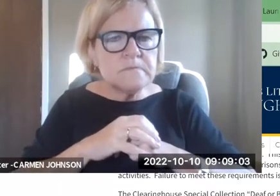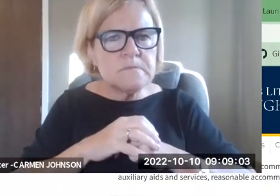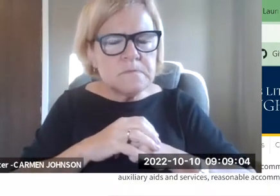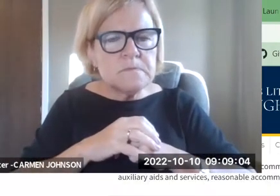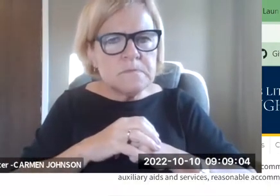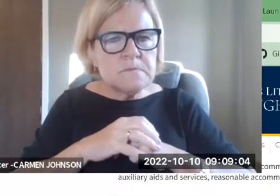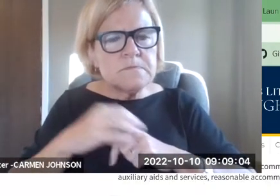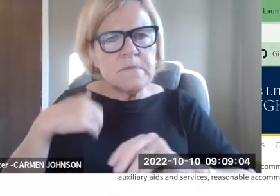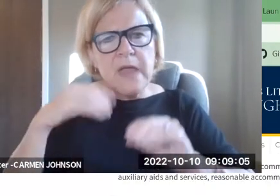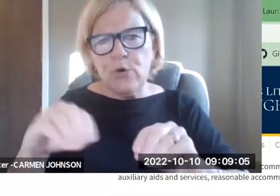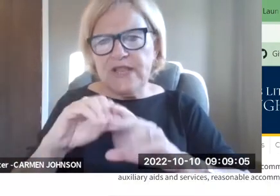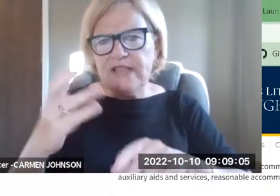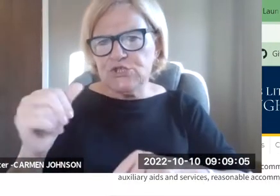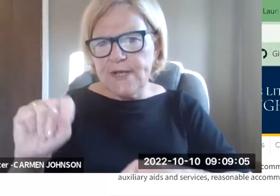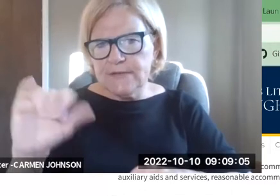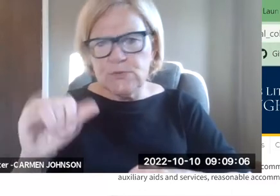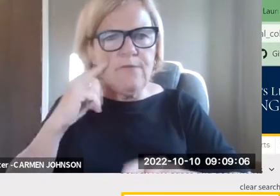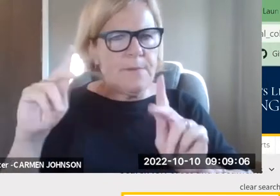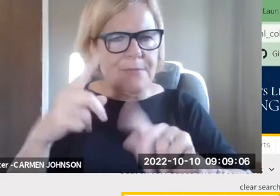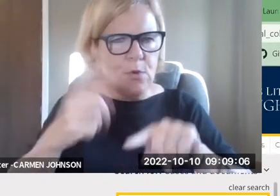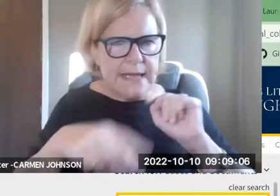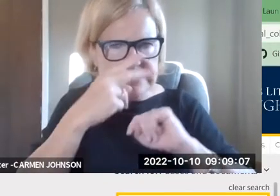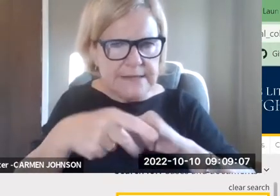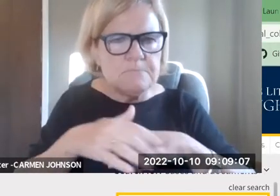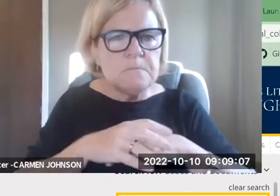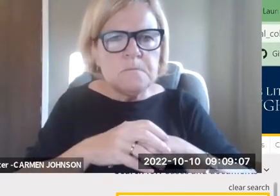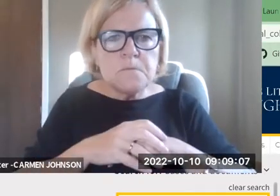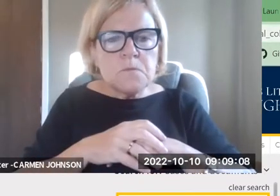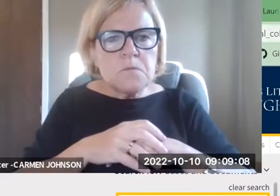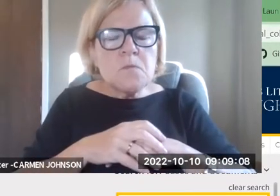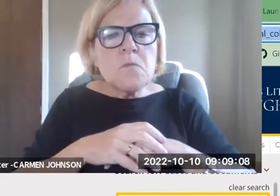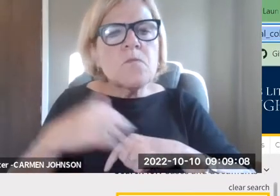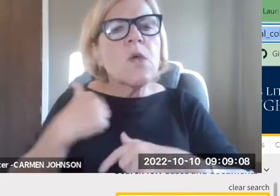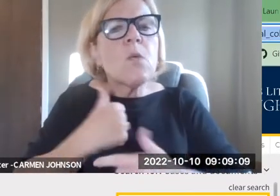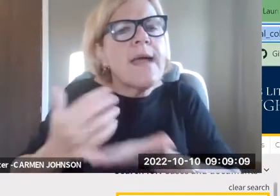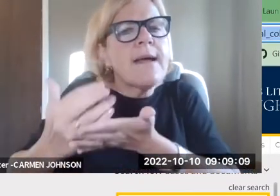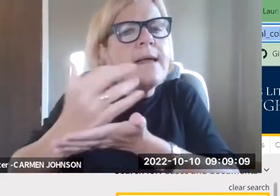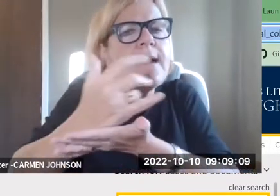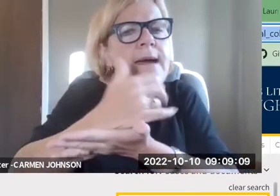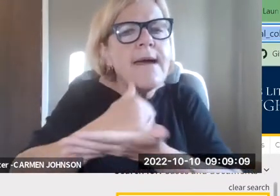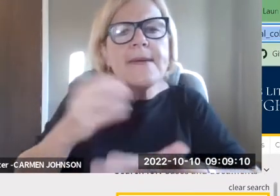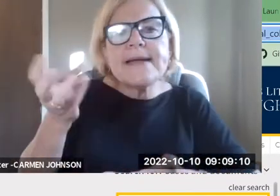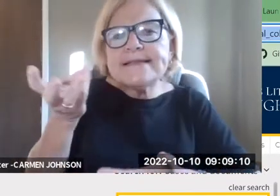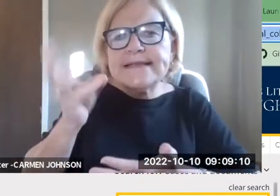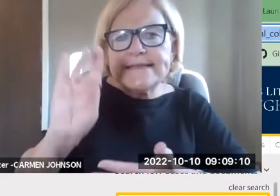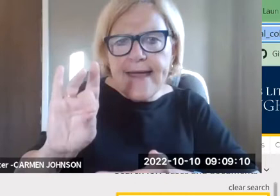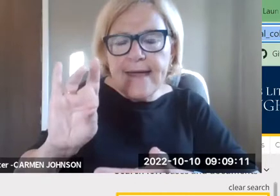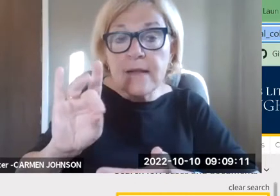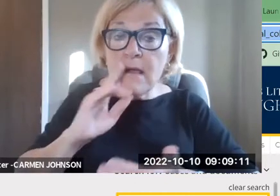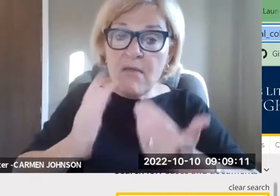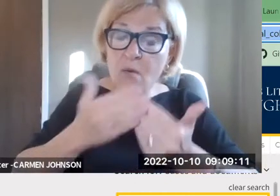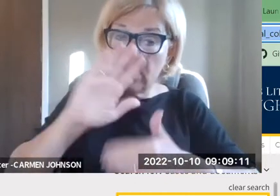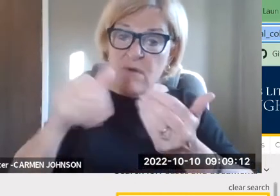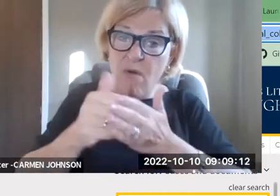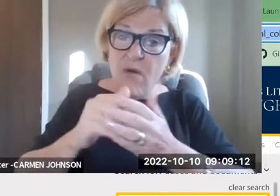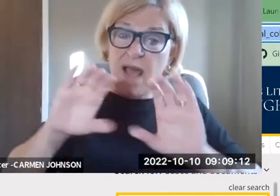68 cases. They're here. Wait, I better put that in the chat again for people who can't